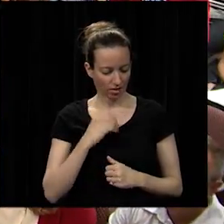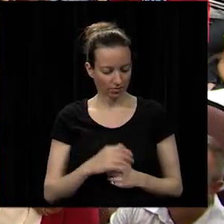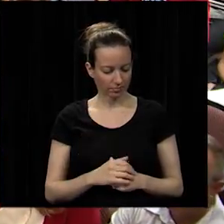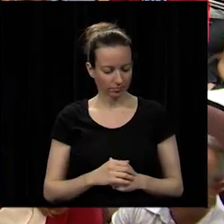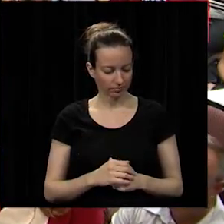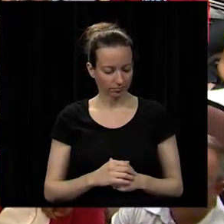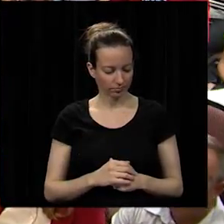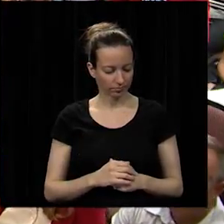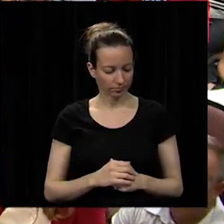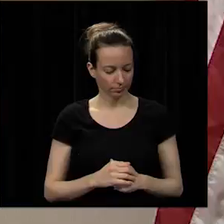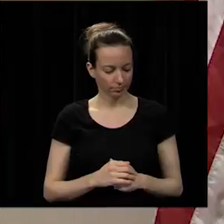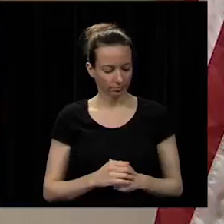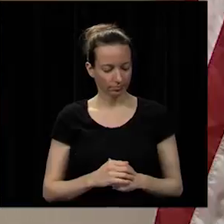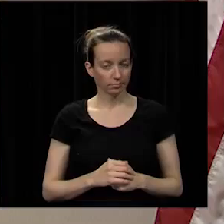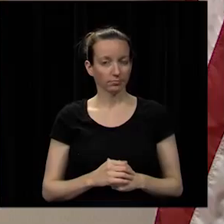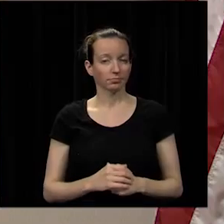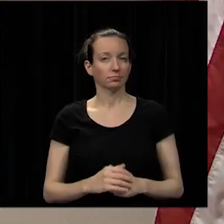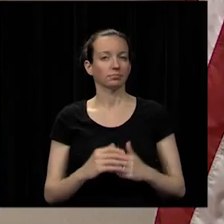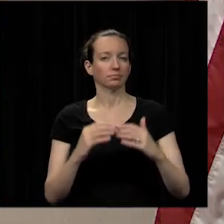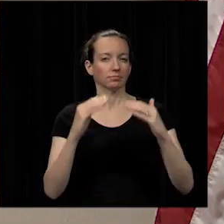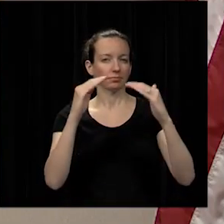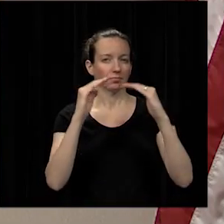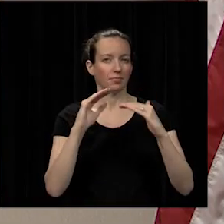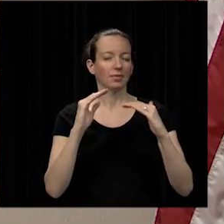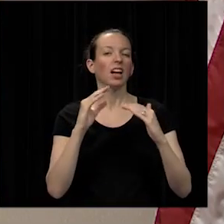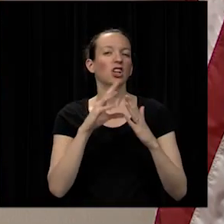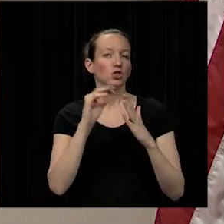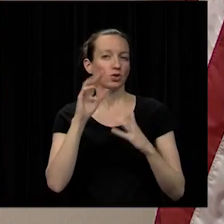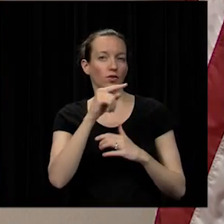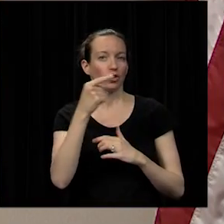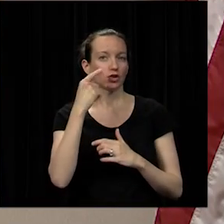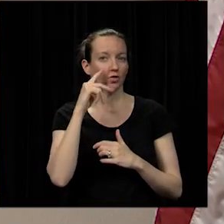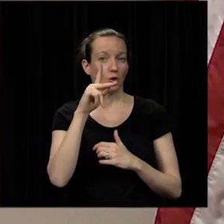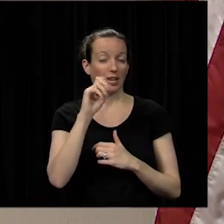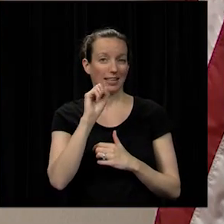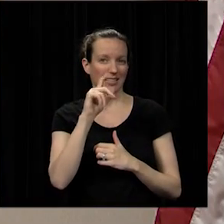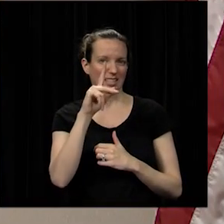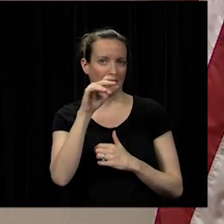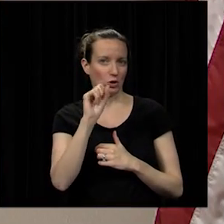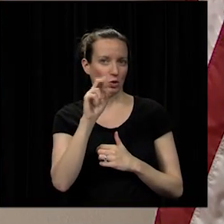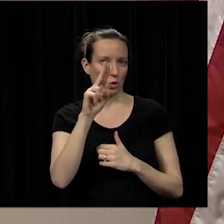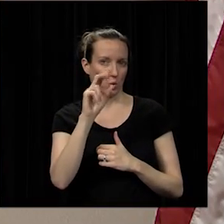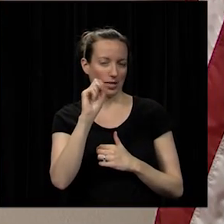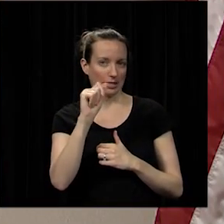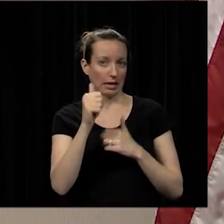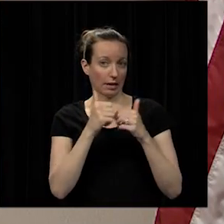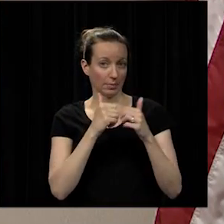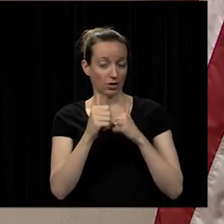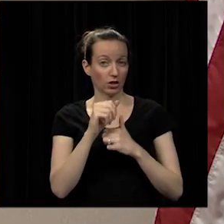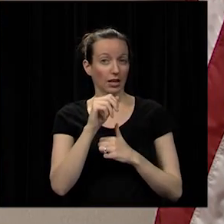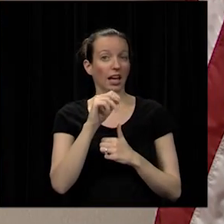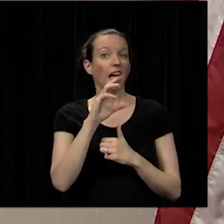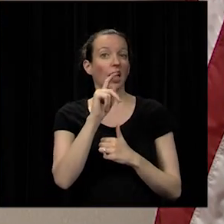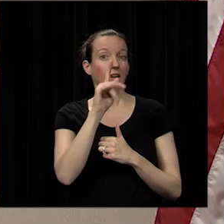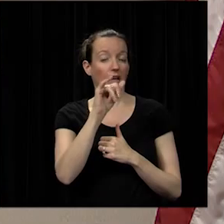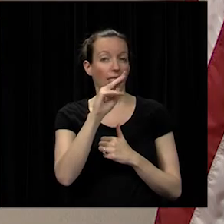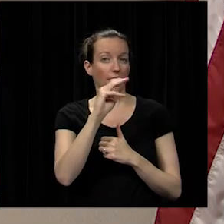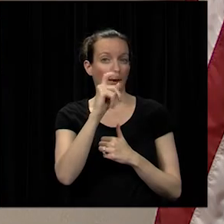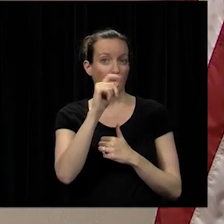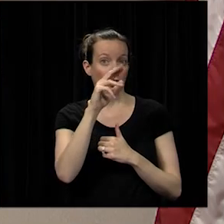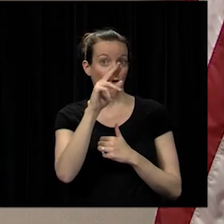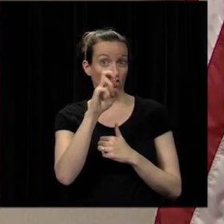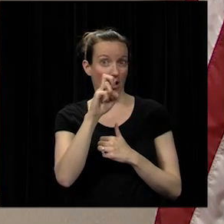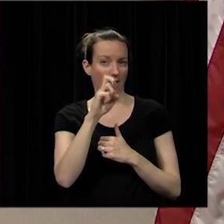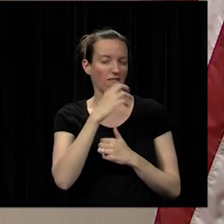next we'd like to recognize students for placing first at the kansas skills usa competition would kathy musgrave please come forward to help with this